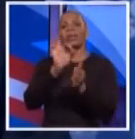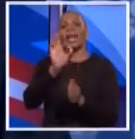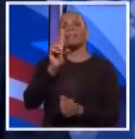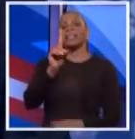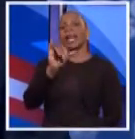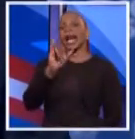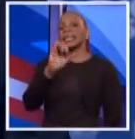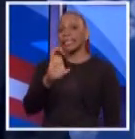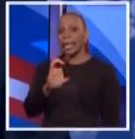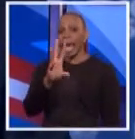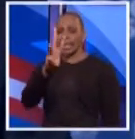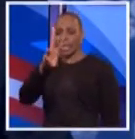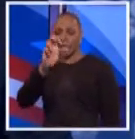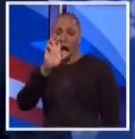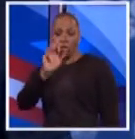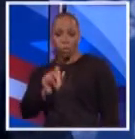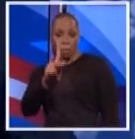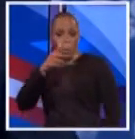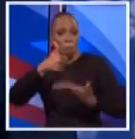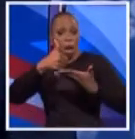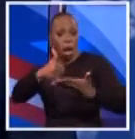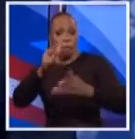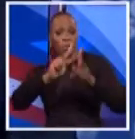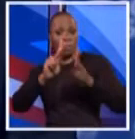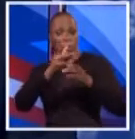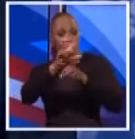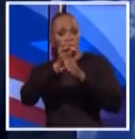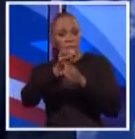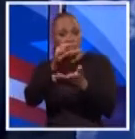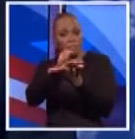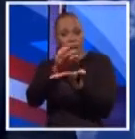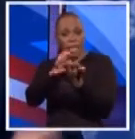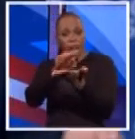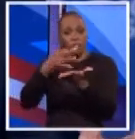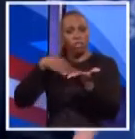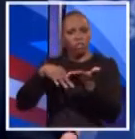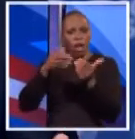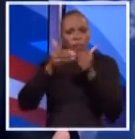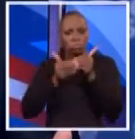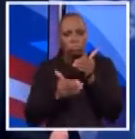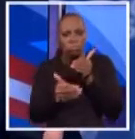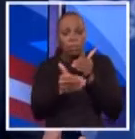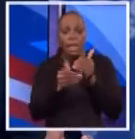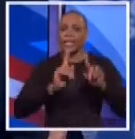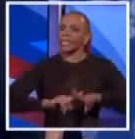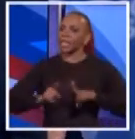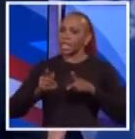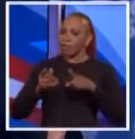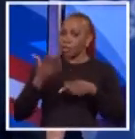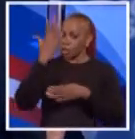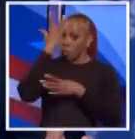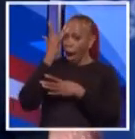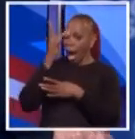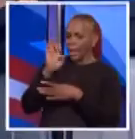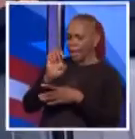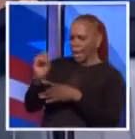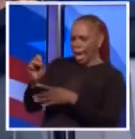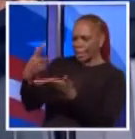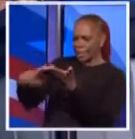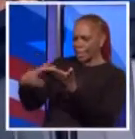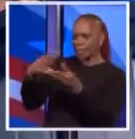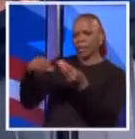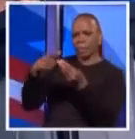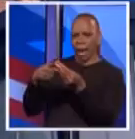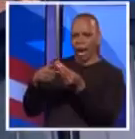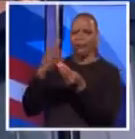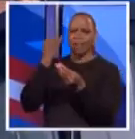help our people get the financial credit that they need to go forward. That's the difference between us. He keeps talking about whether it's bank,